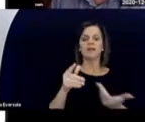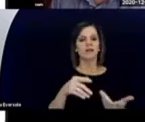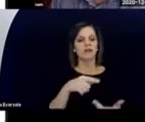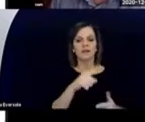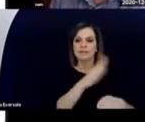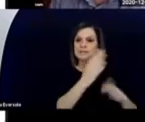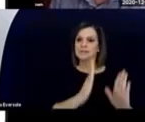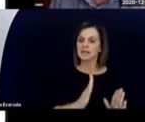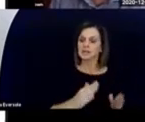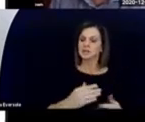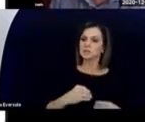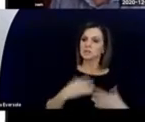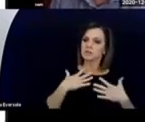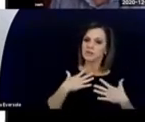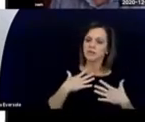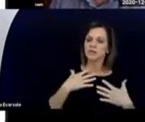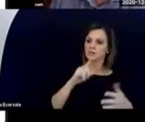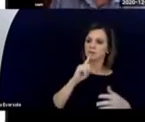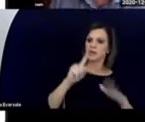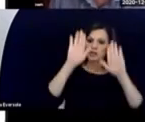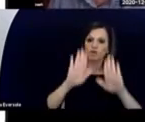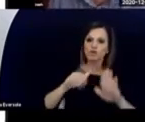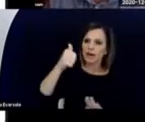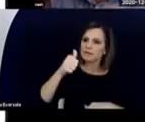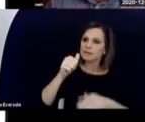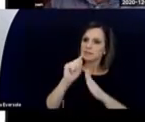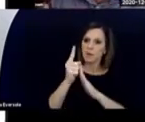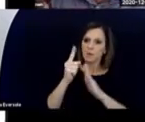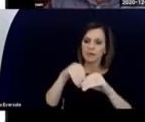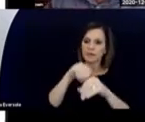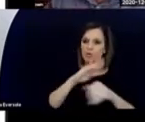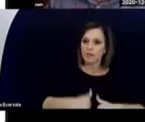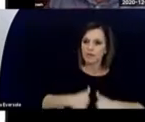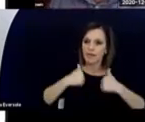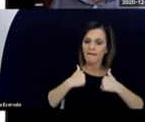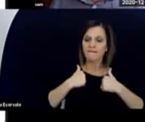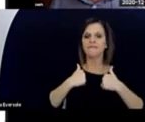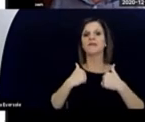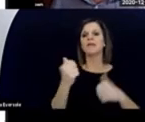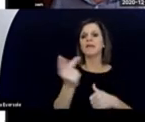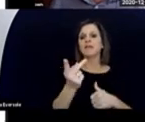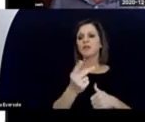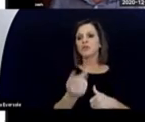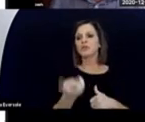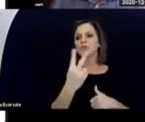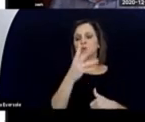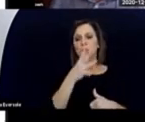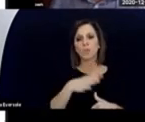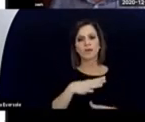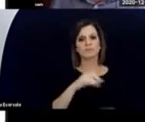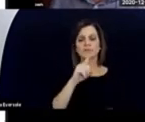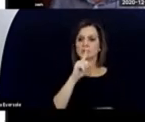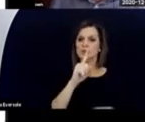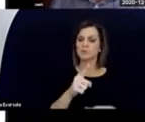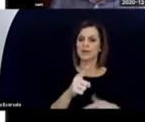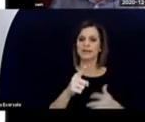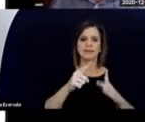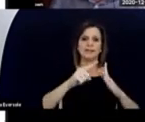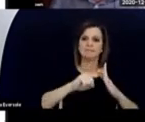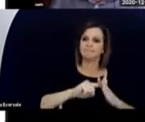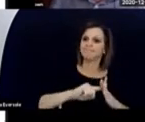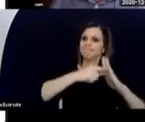So these two women were pioneers, along with Dr. Howe, of course. But really,